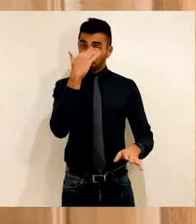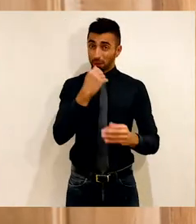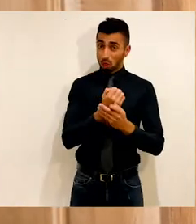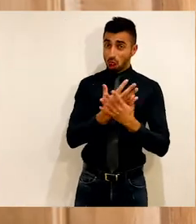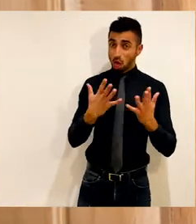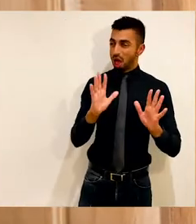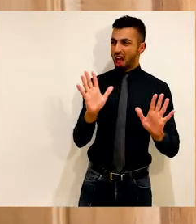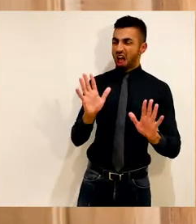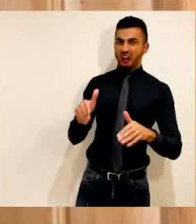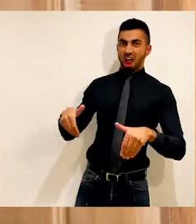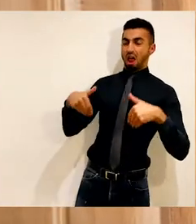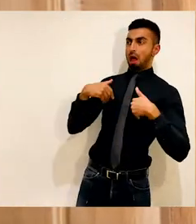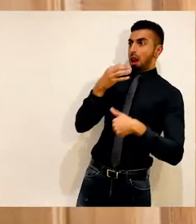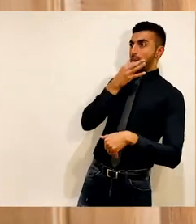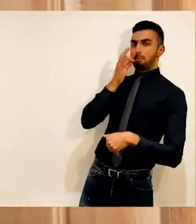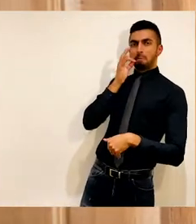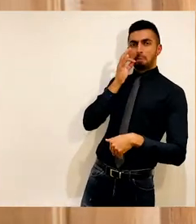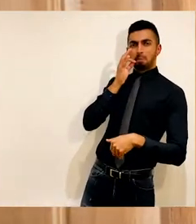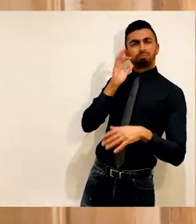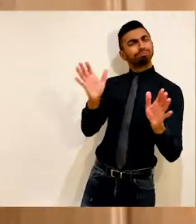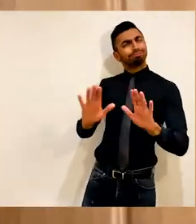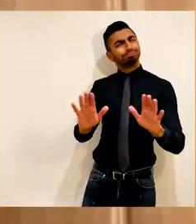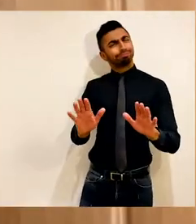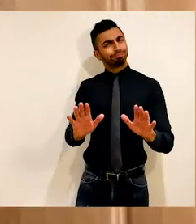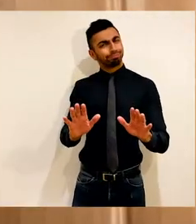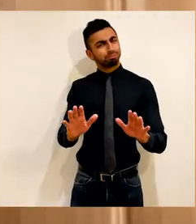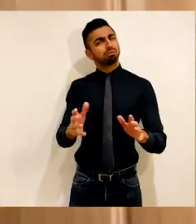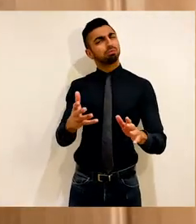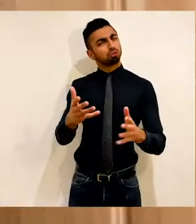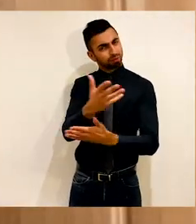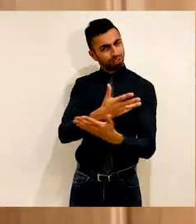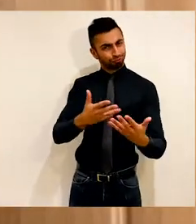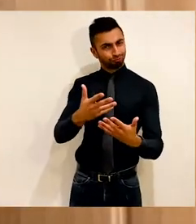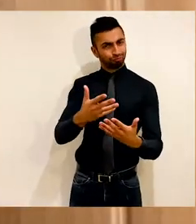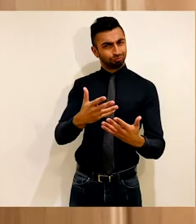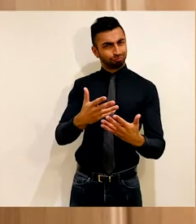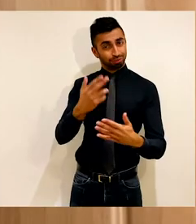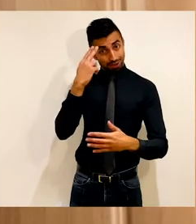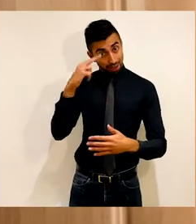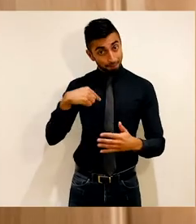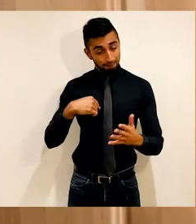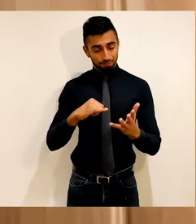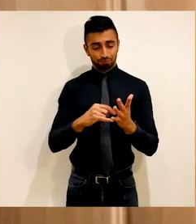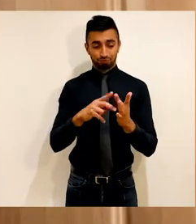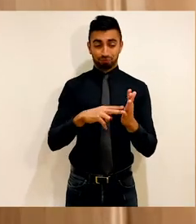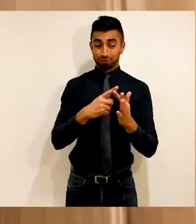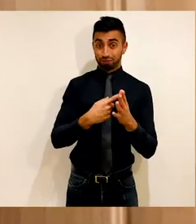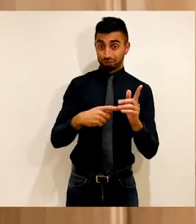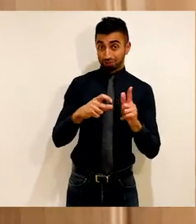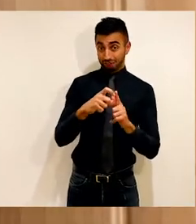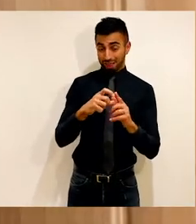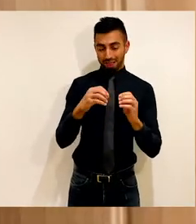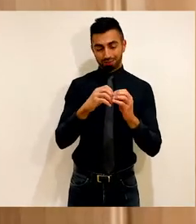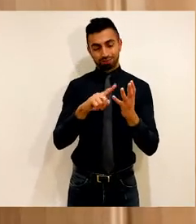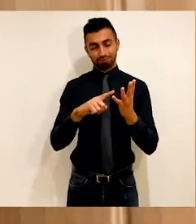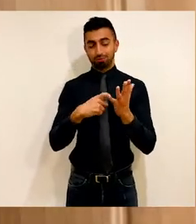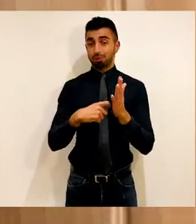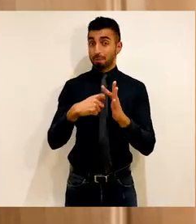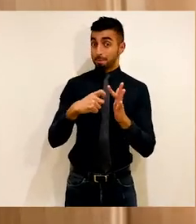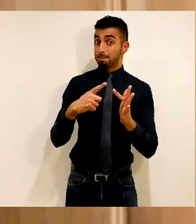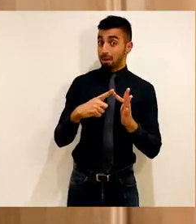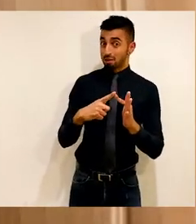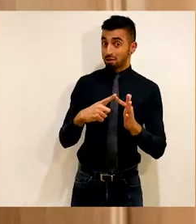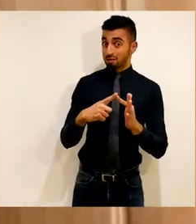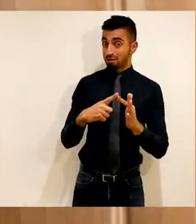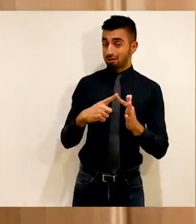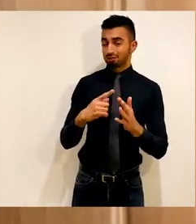we say nothing at all. So let's have a conversation. My name is Sinead Burke. I'm an